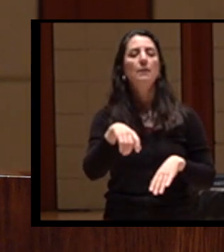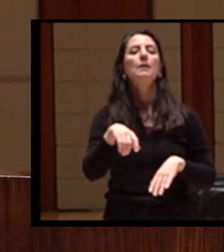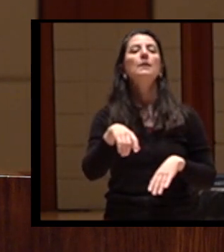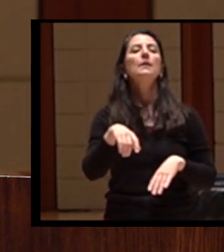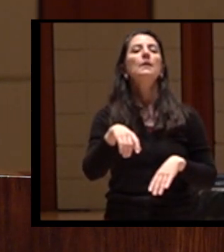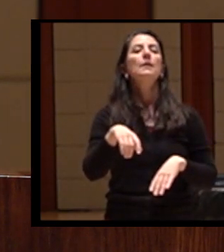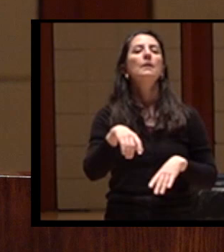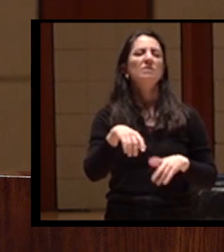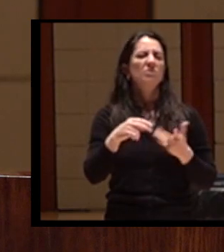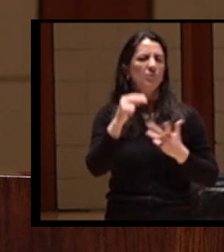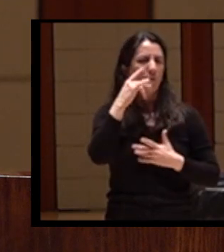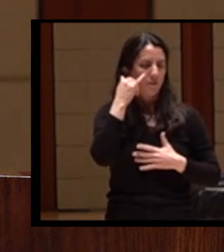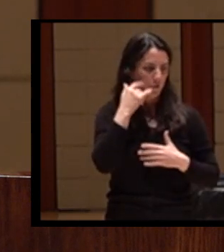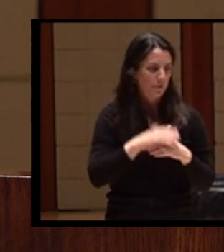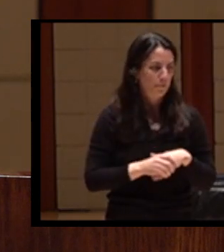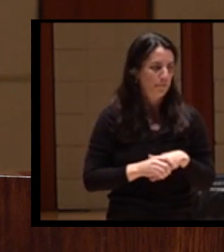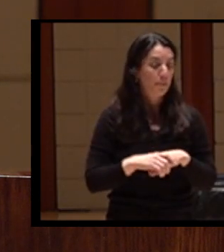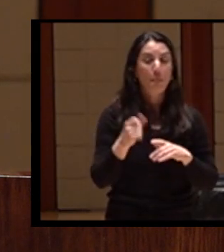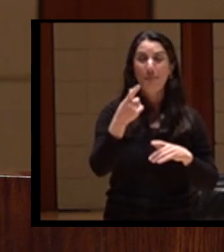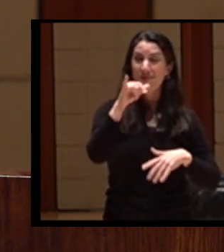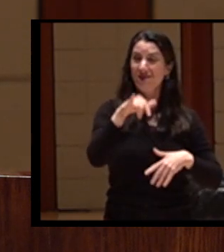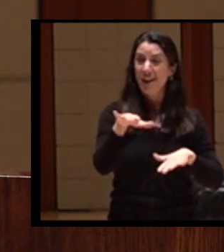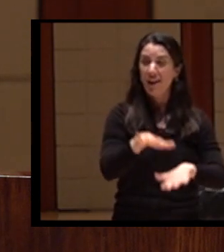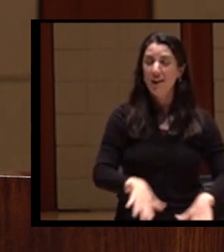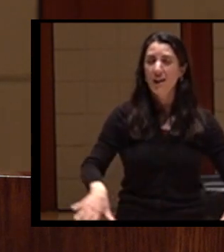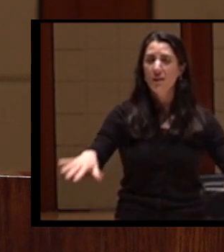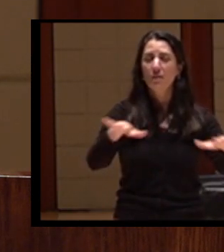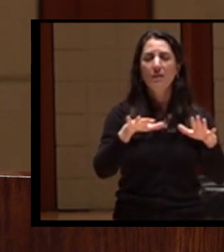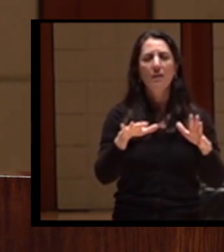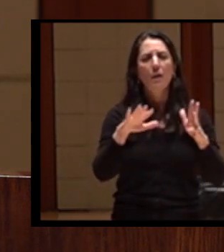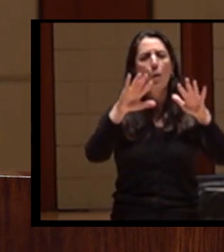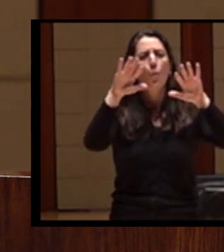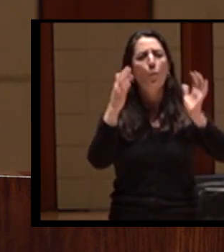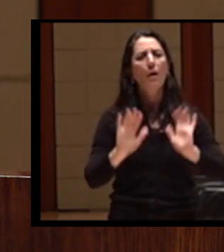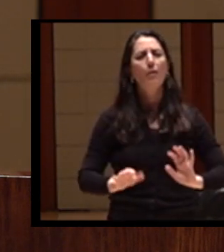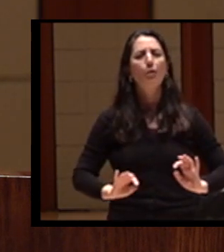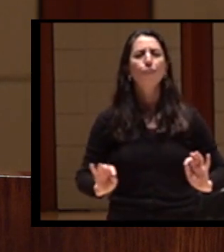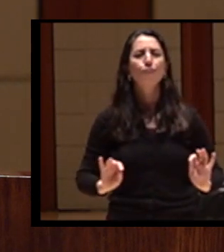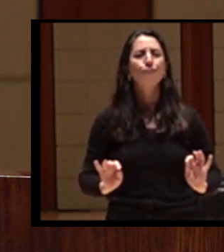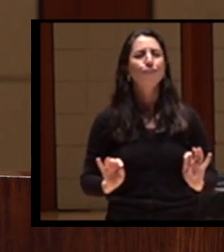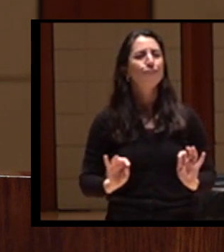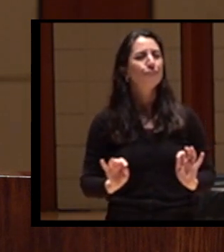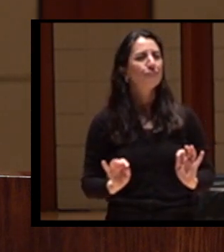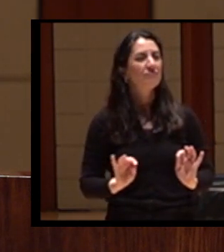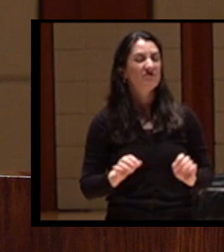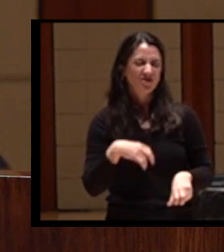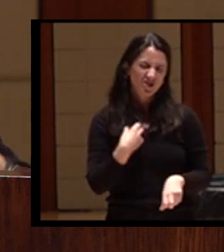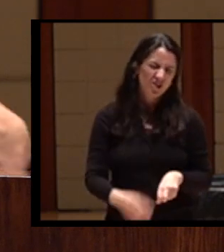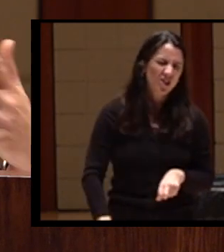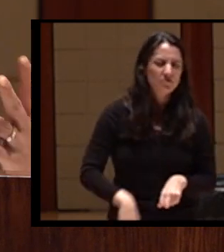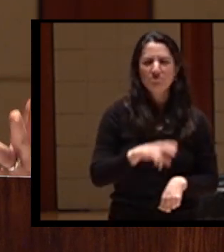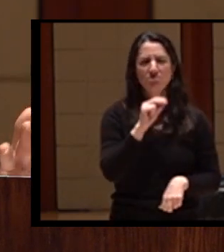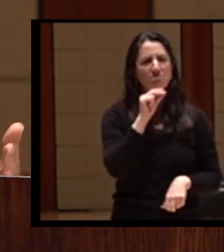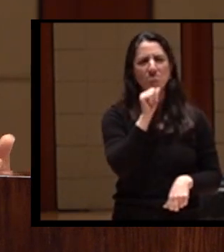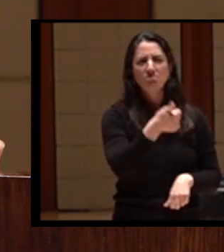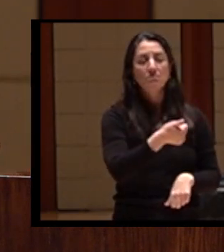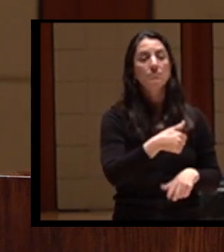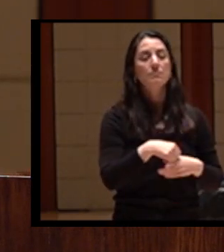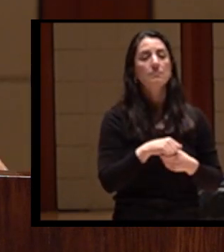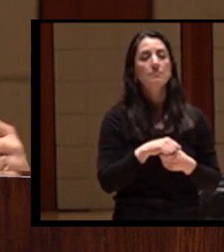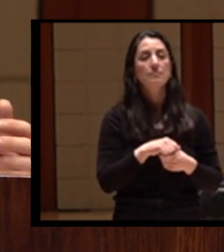There is plenty of food. This allowed for a complex society to develop that had complex art,